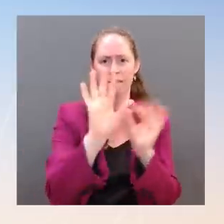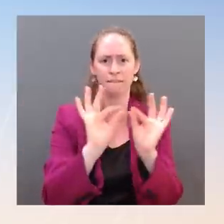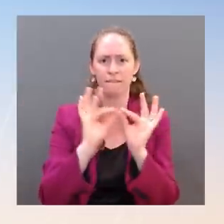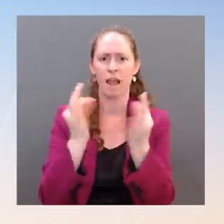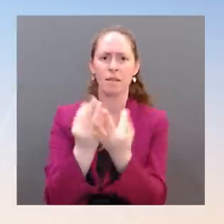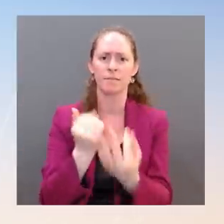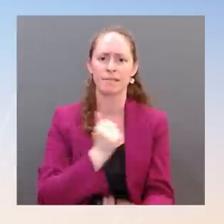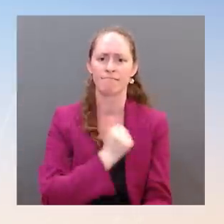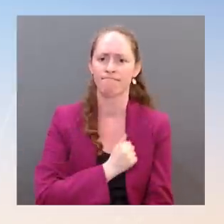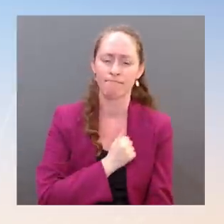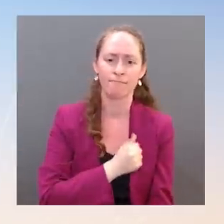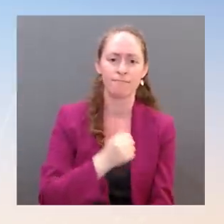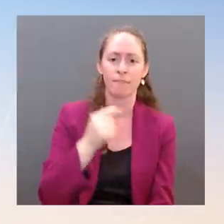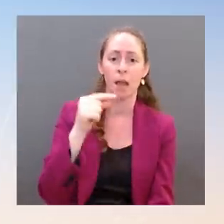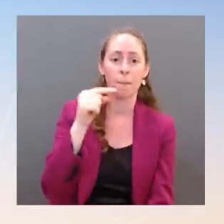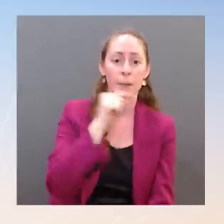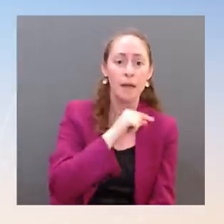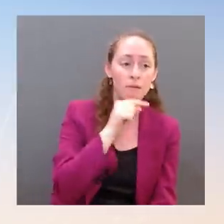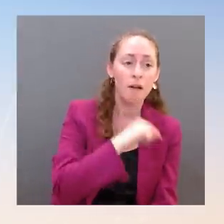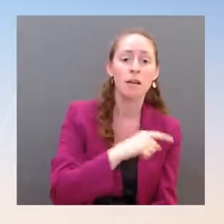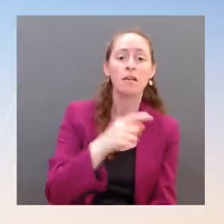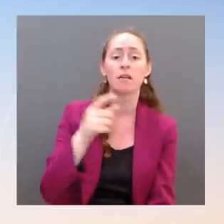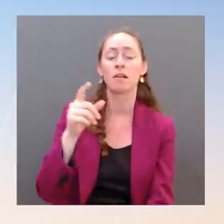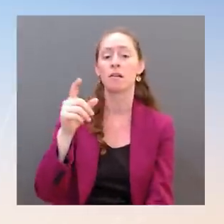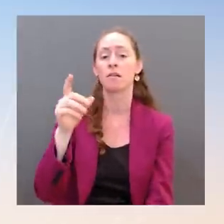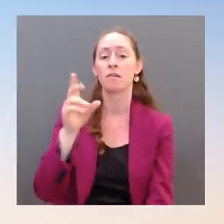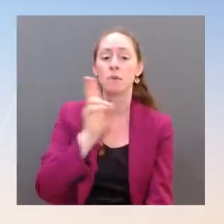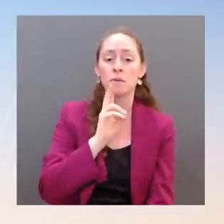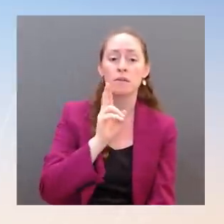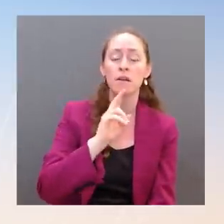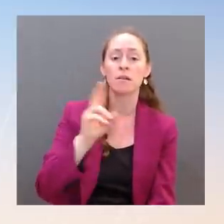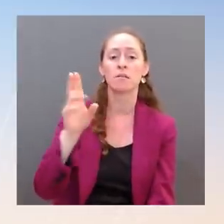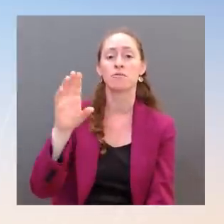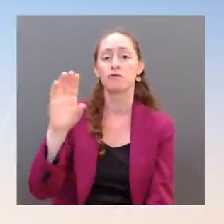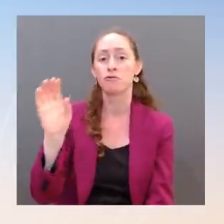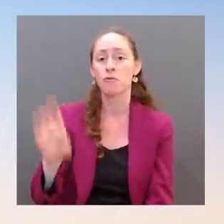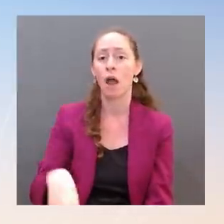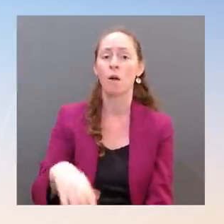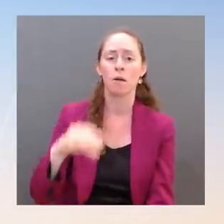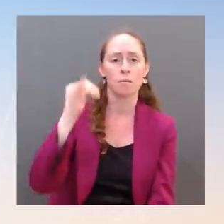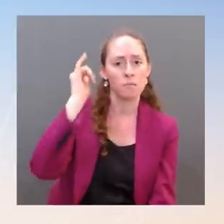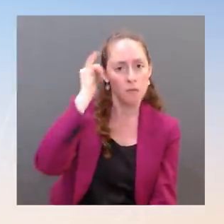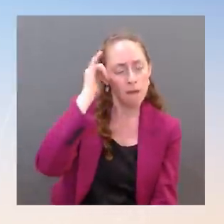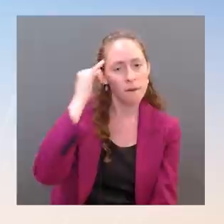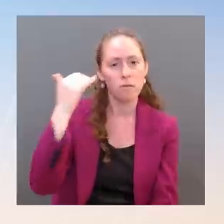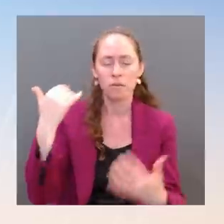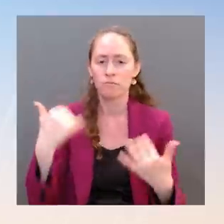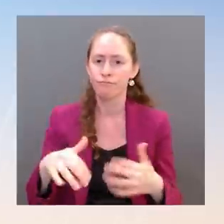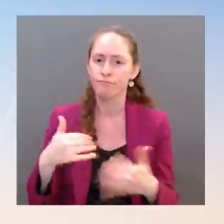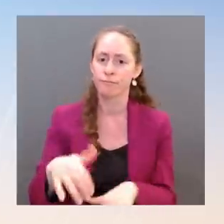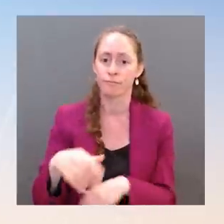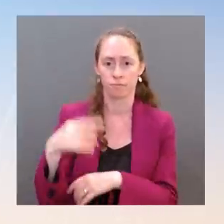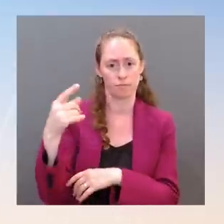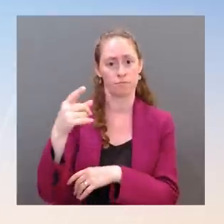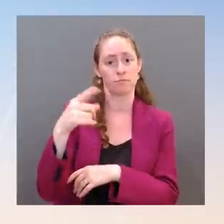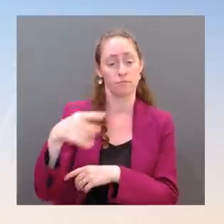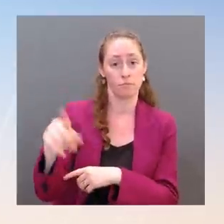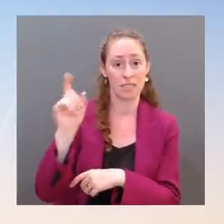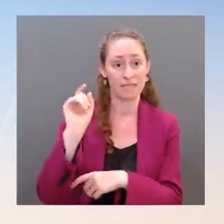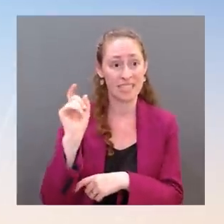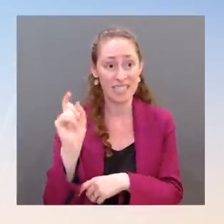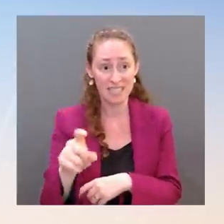and as we know, in Buffalo. Federal law enforcement is supporting as needed and the White House has been in touch with local leaders.